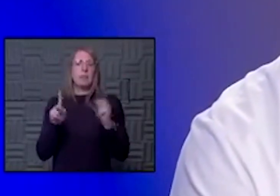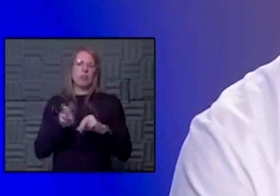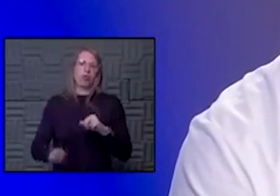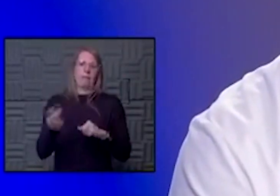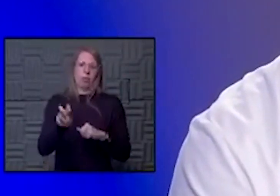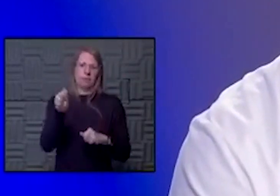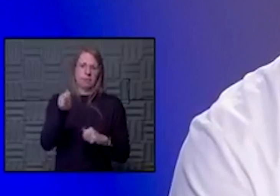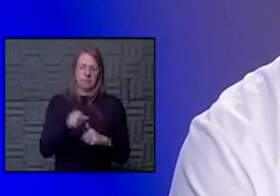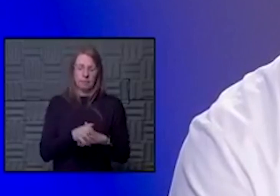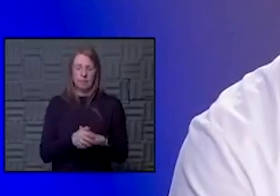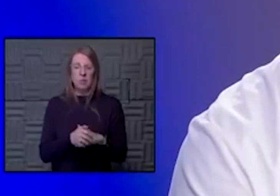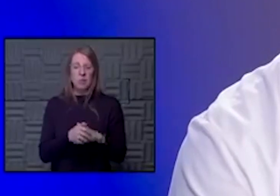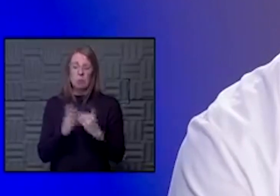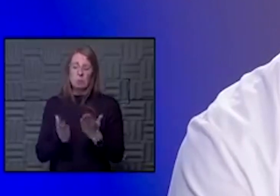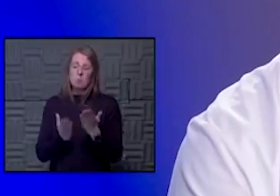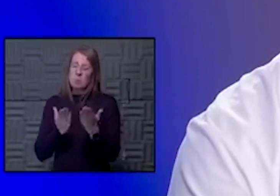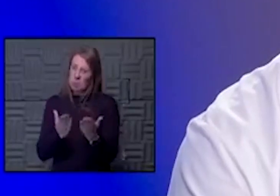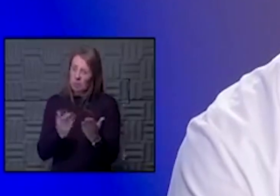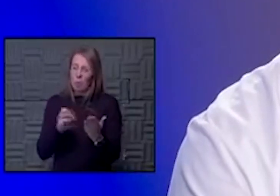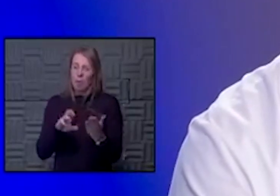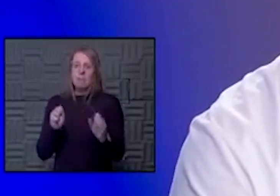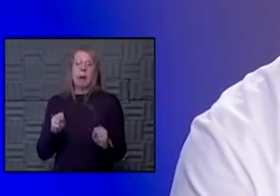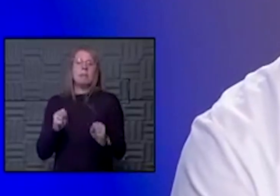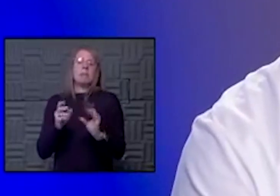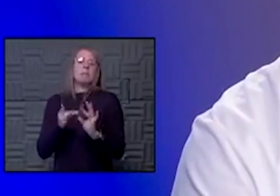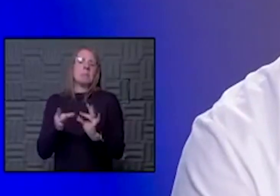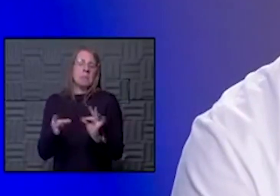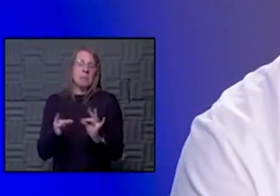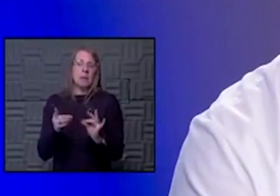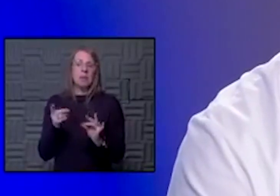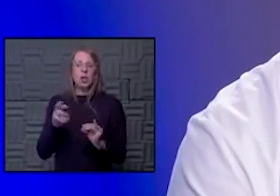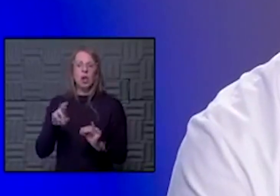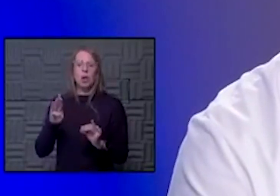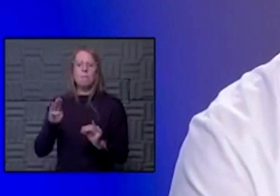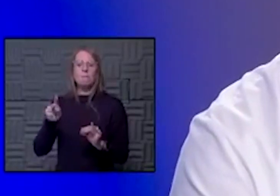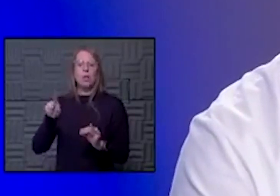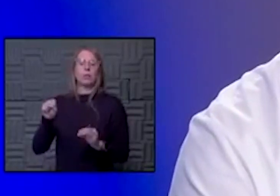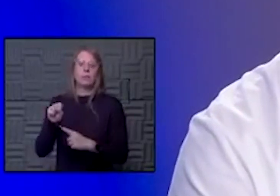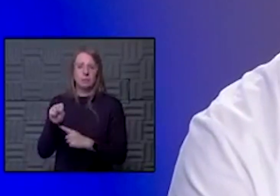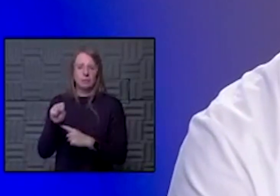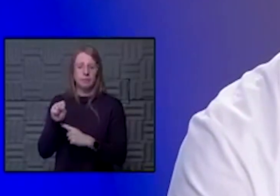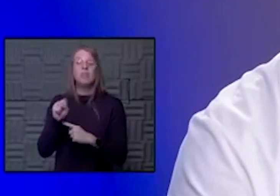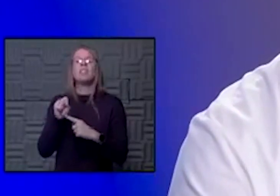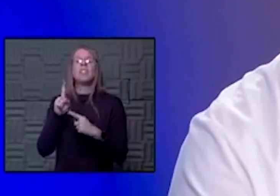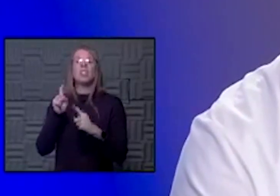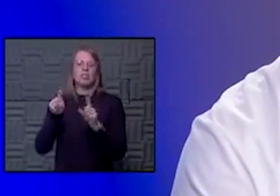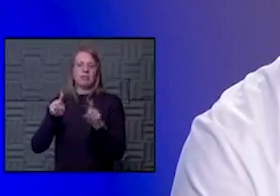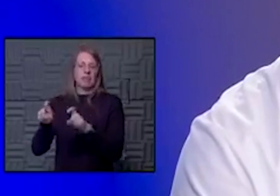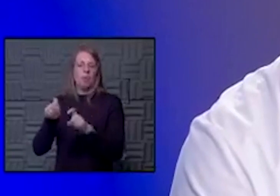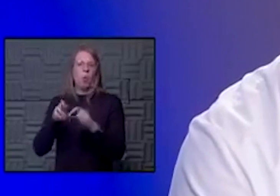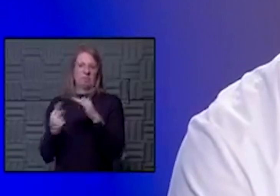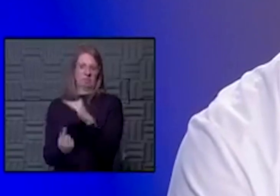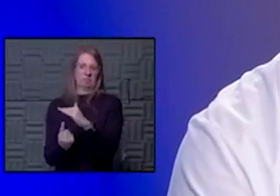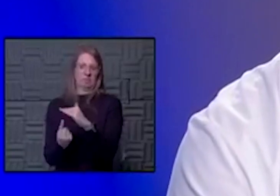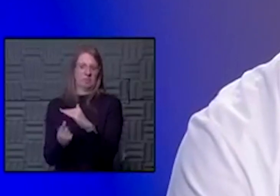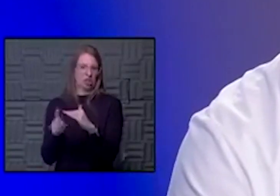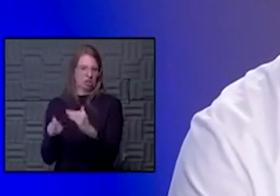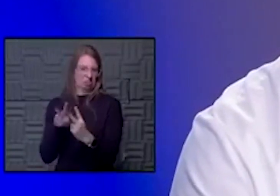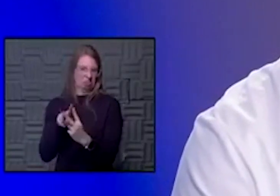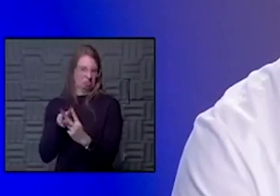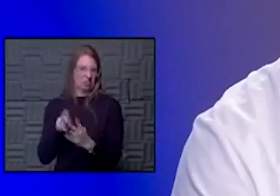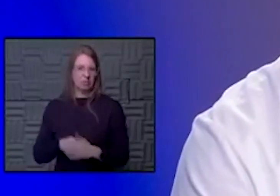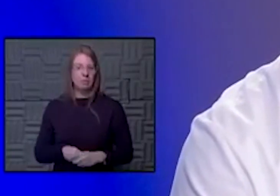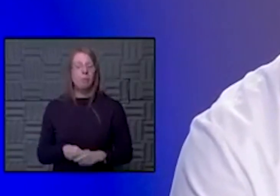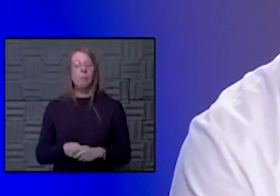was that, that soft recommendation or possibly it was said, you know, by Dr. Birx, you should think about getting tested, certainly quarantining. But